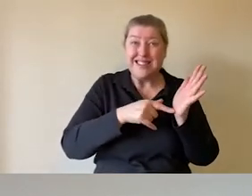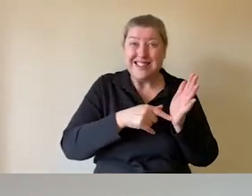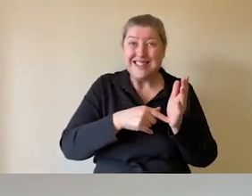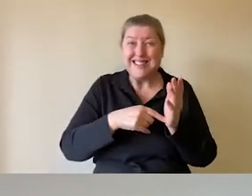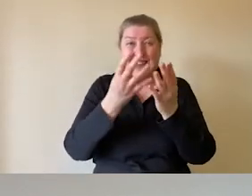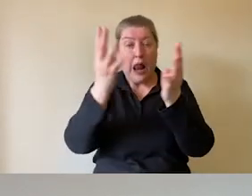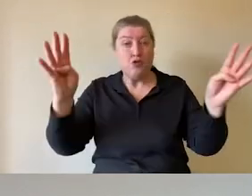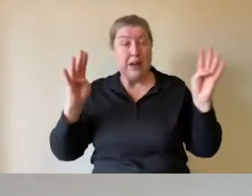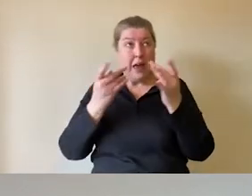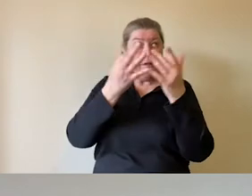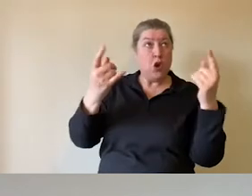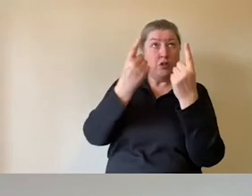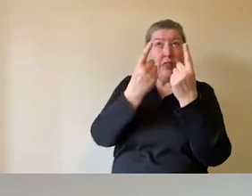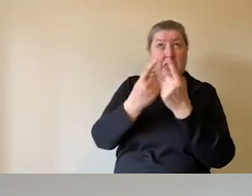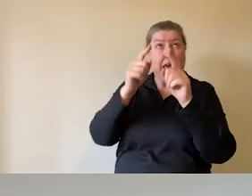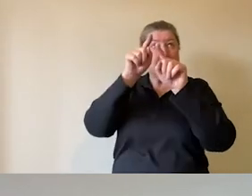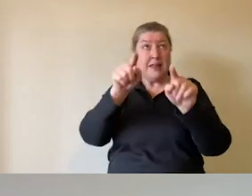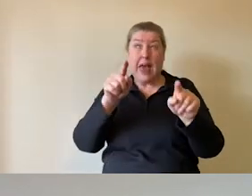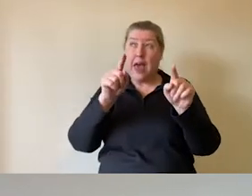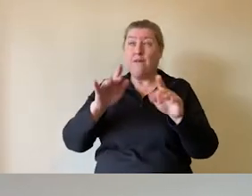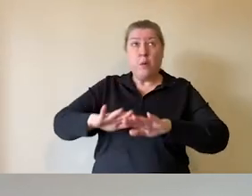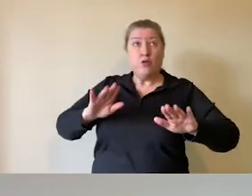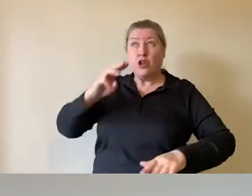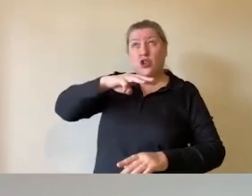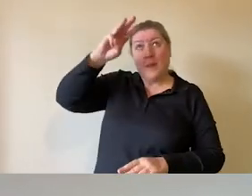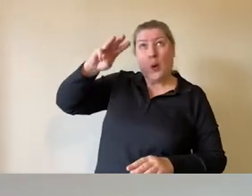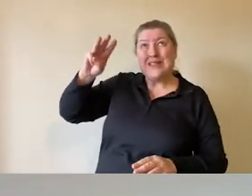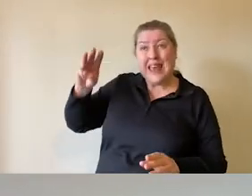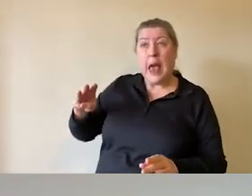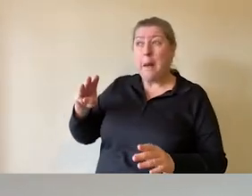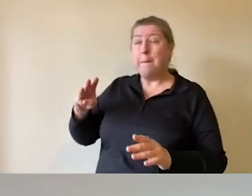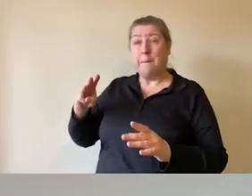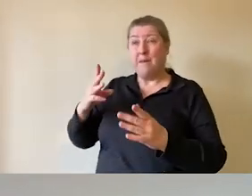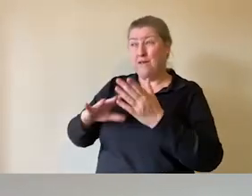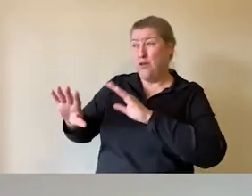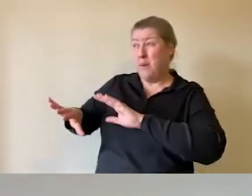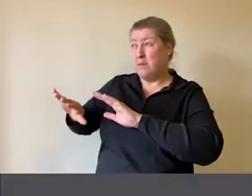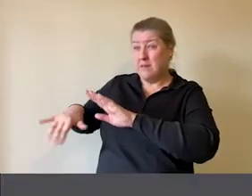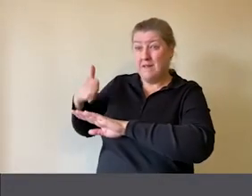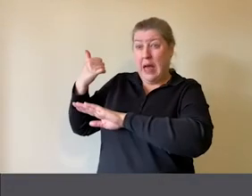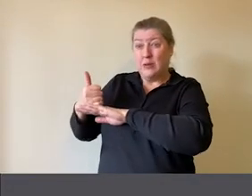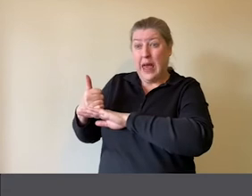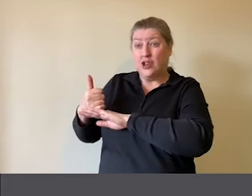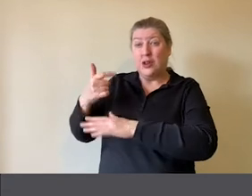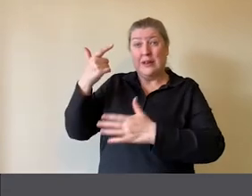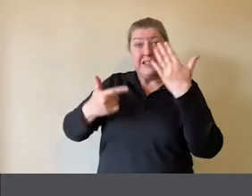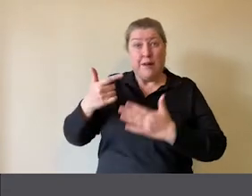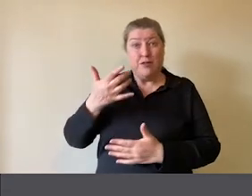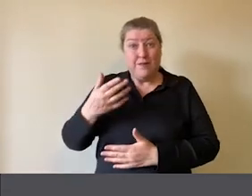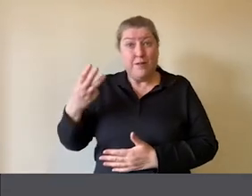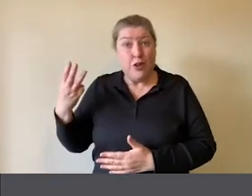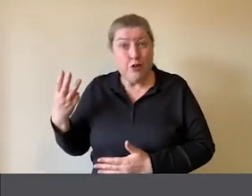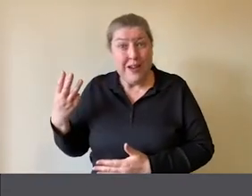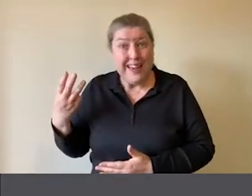Museum's collections going back to its foundation in 1753. So it's the only part of the